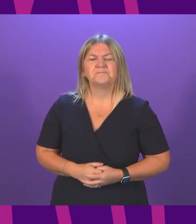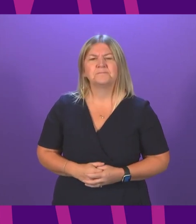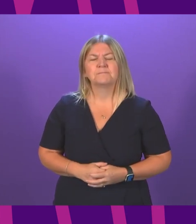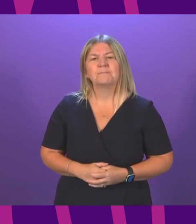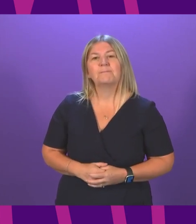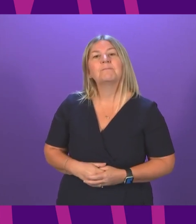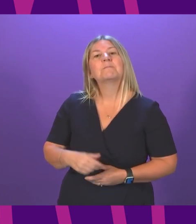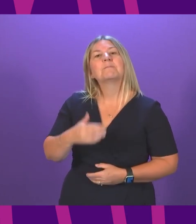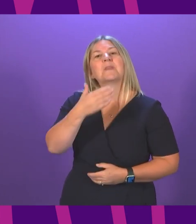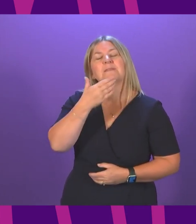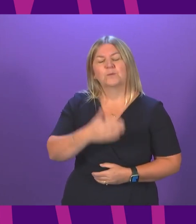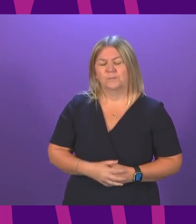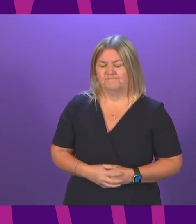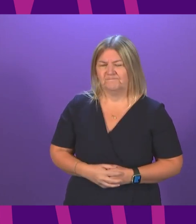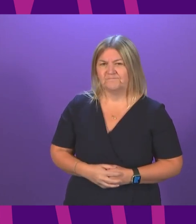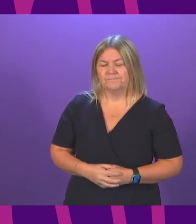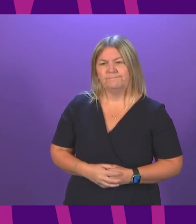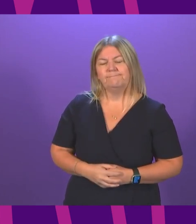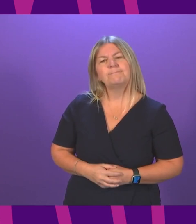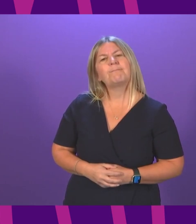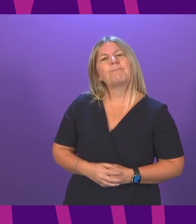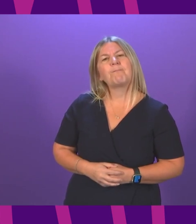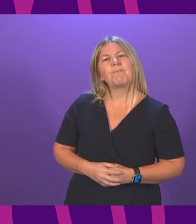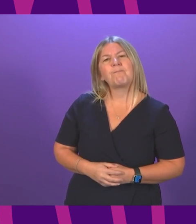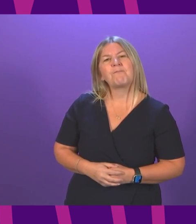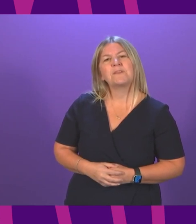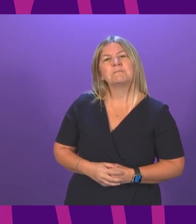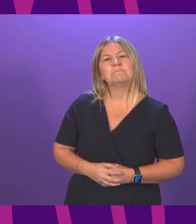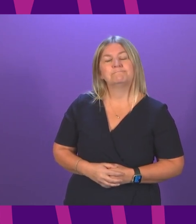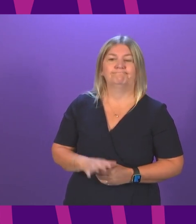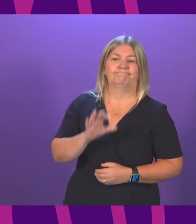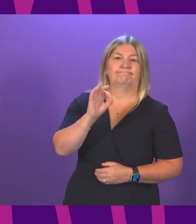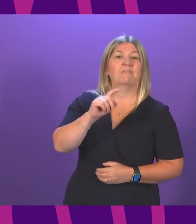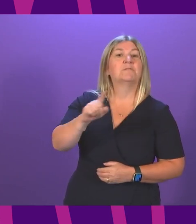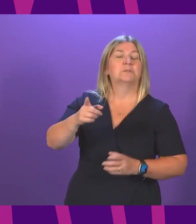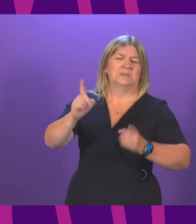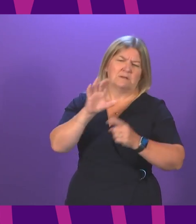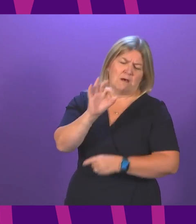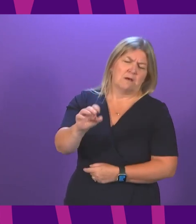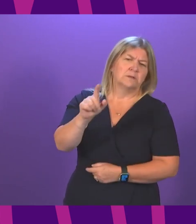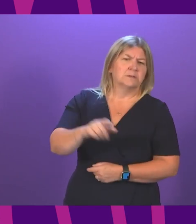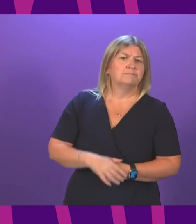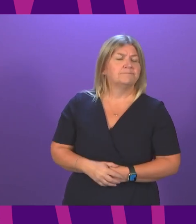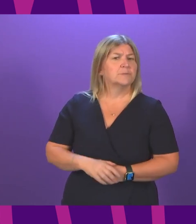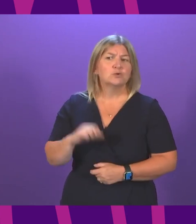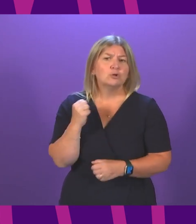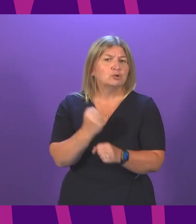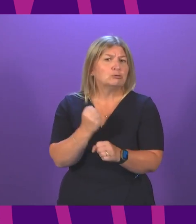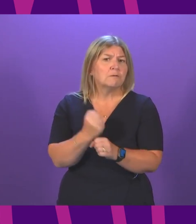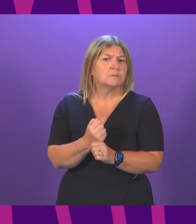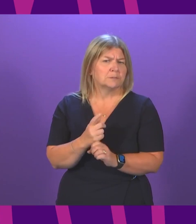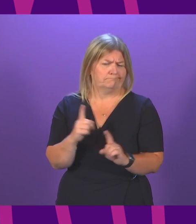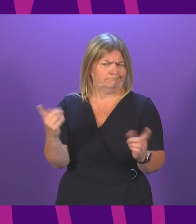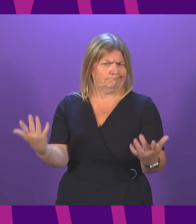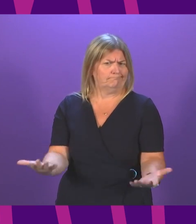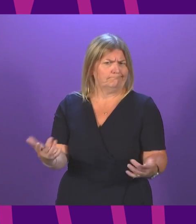Thank you, President Officer. To ask the First Minister what action the Scottish Government is taking in response to